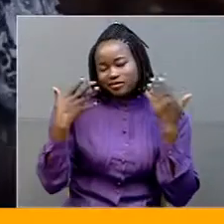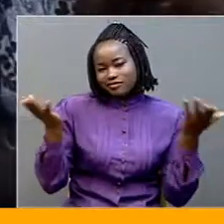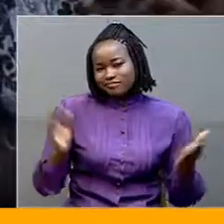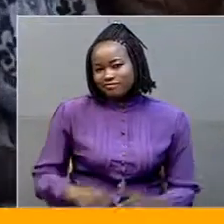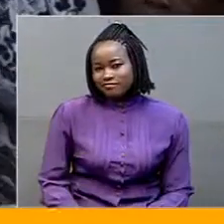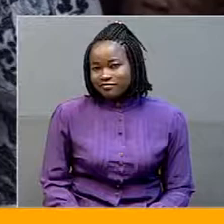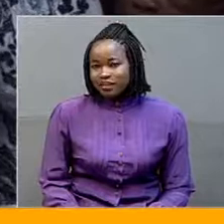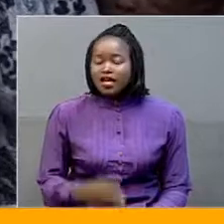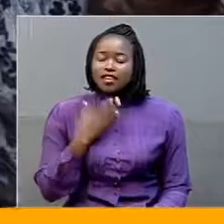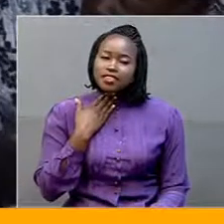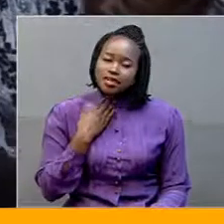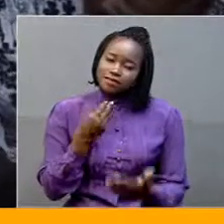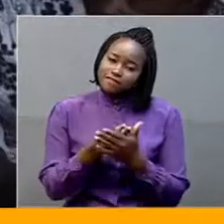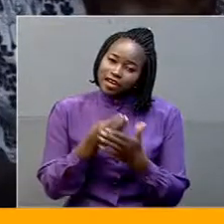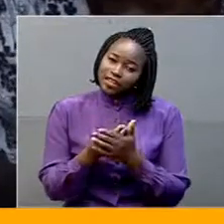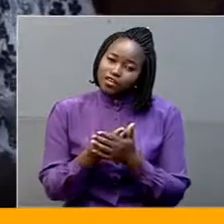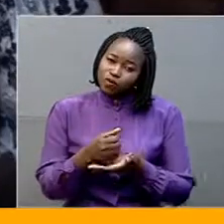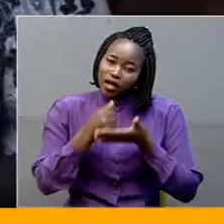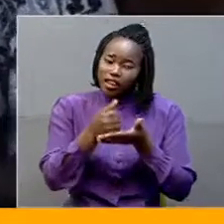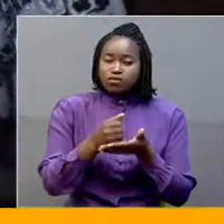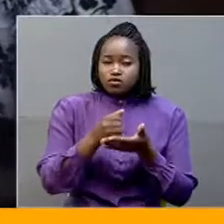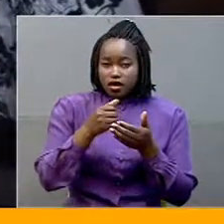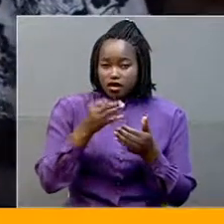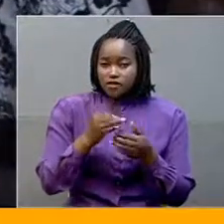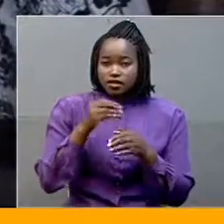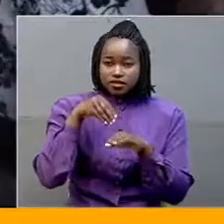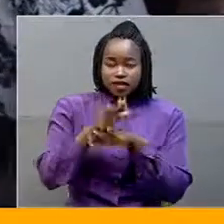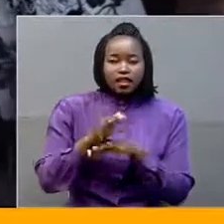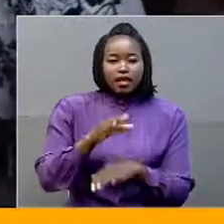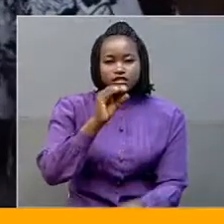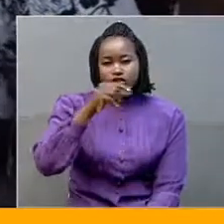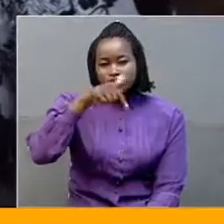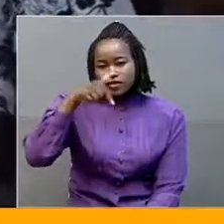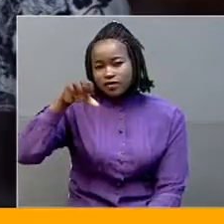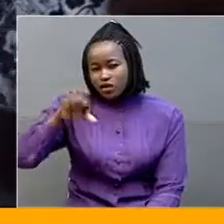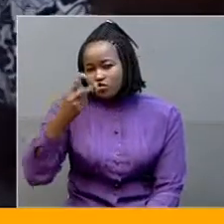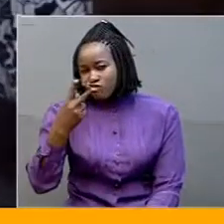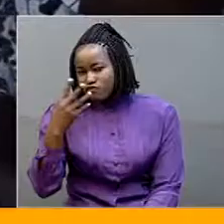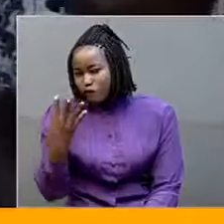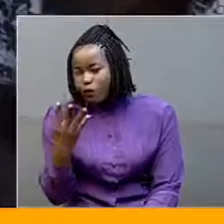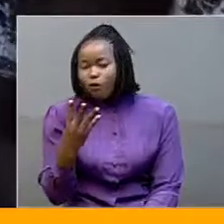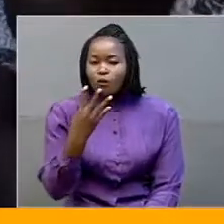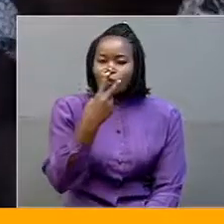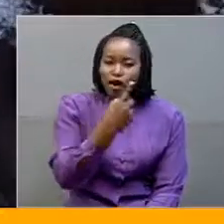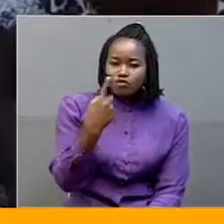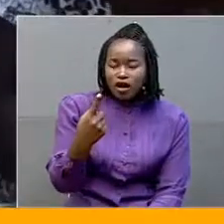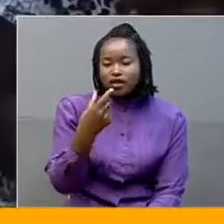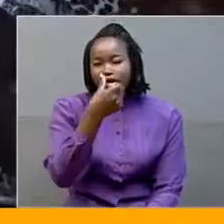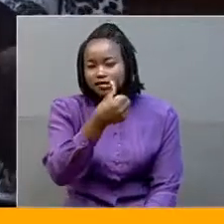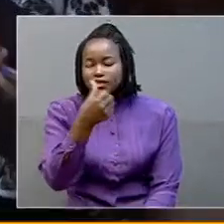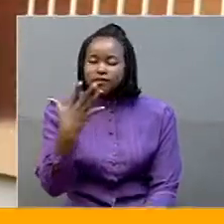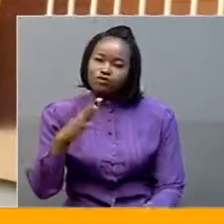Financial assistance can be forwarded to 0779-241165